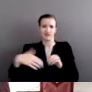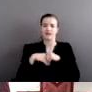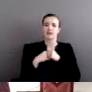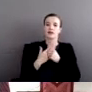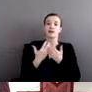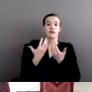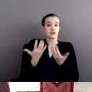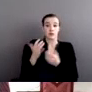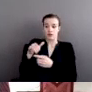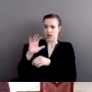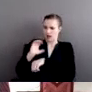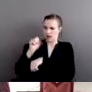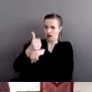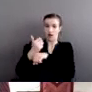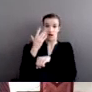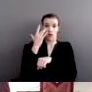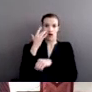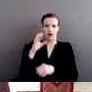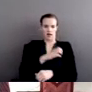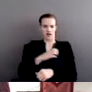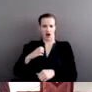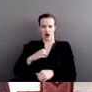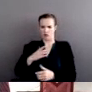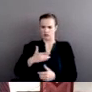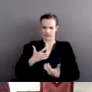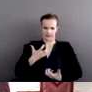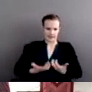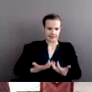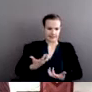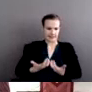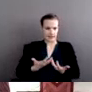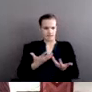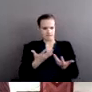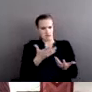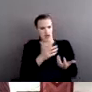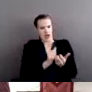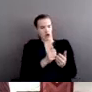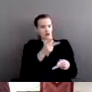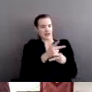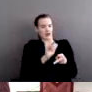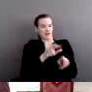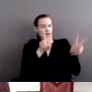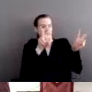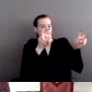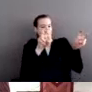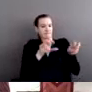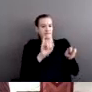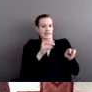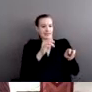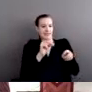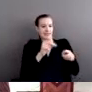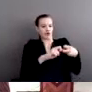with how to deal with what they characterized as the Indian problem. And in the